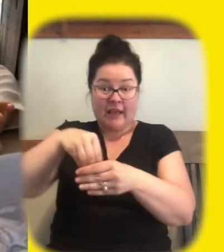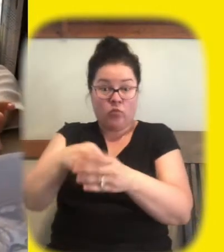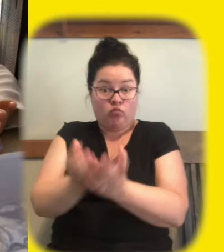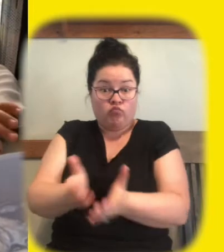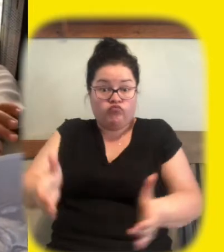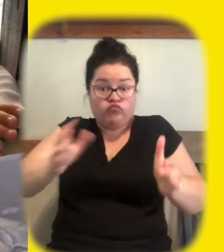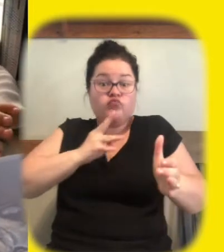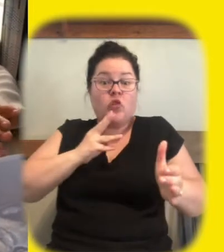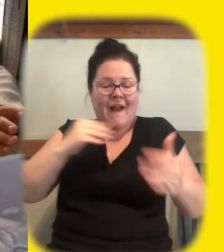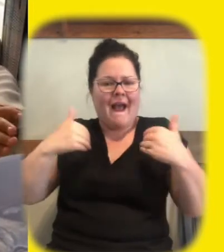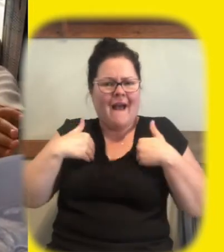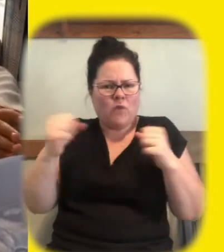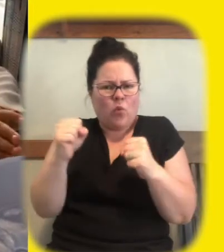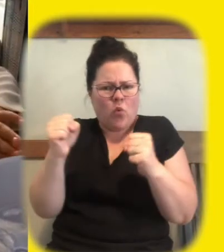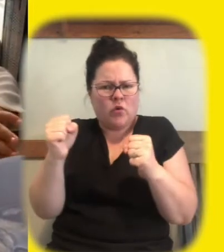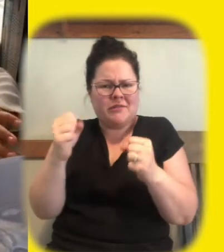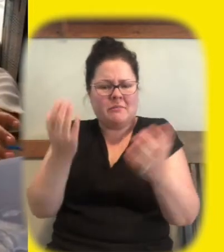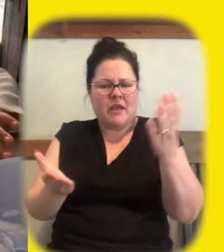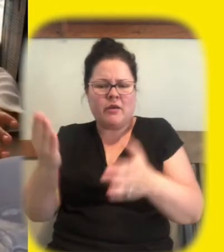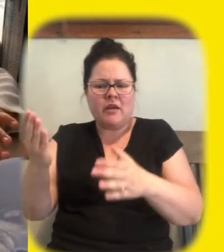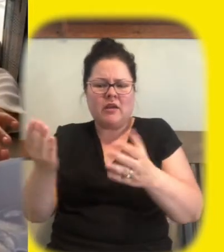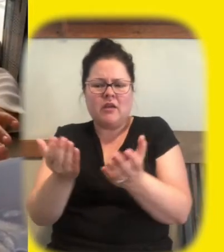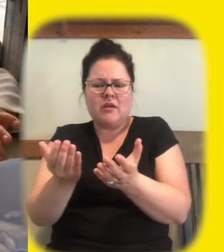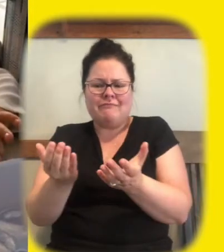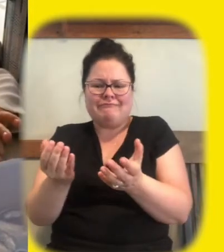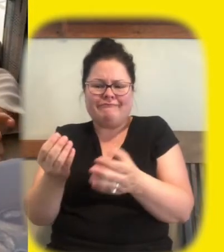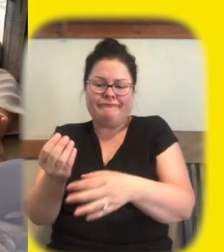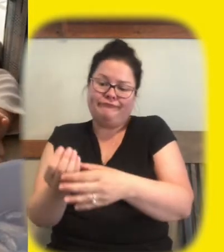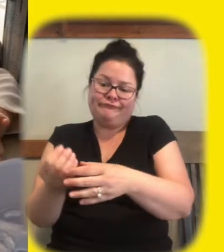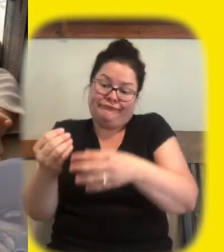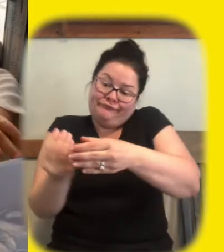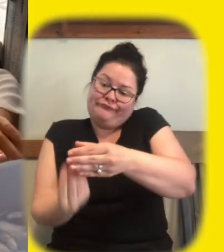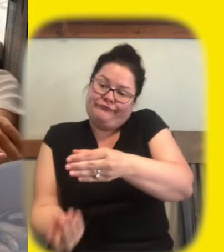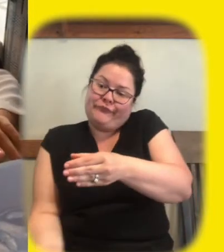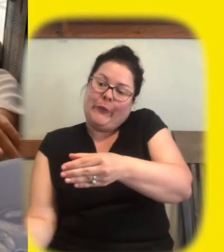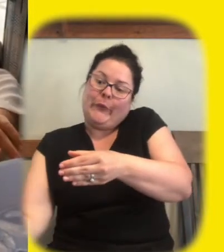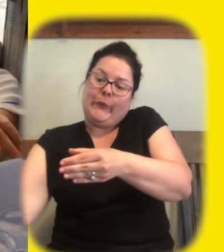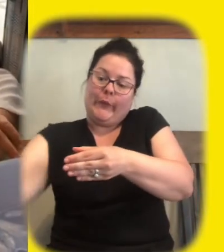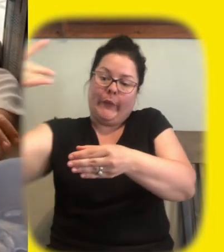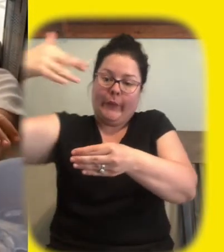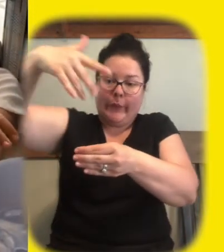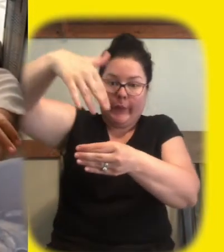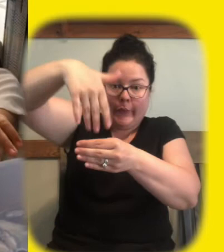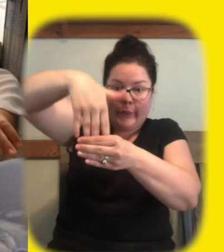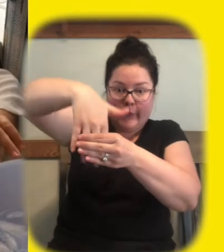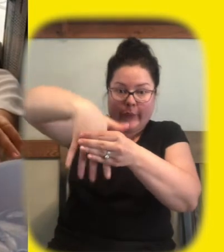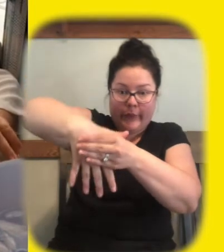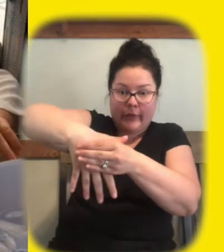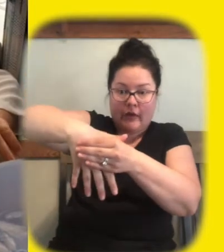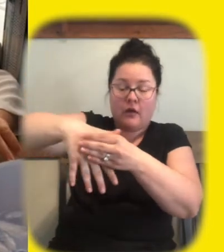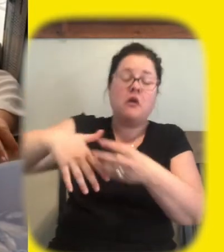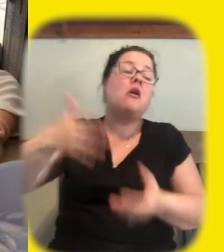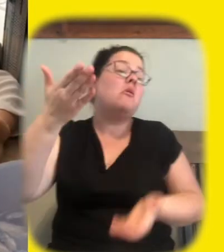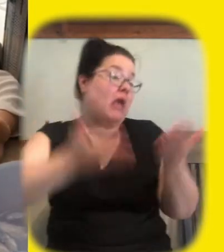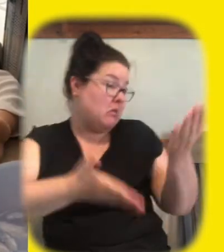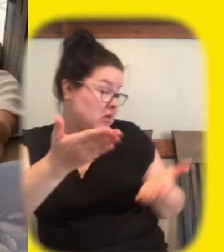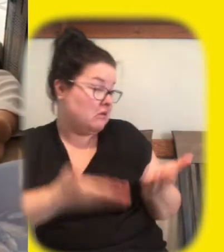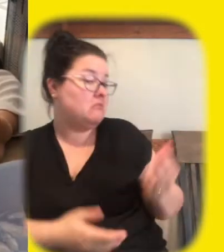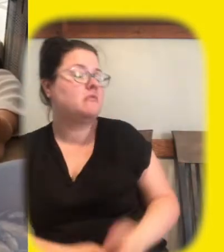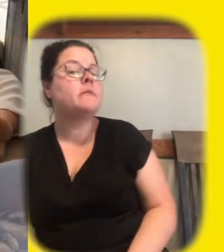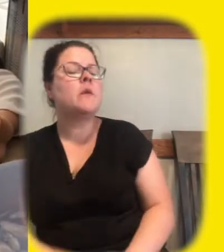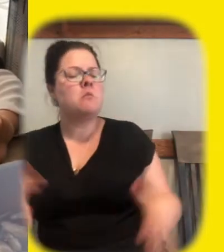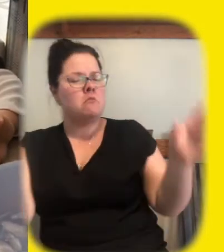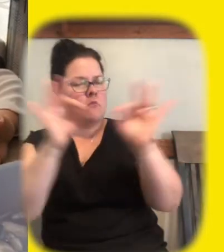into the bag somehow yep that could have happened so we always have to make sure that we check our